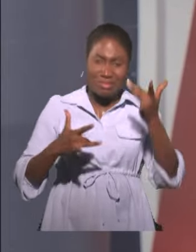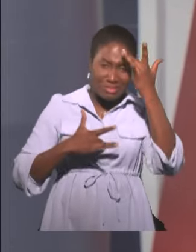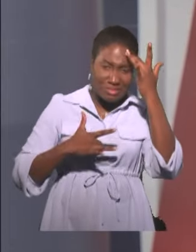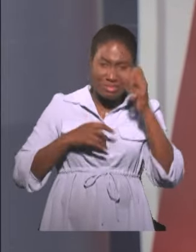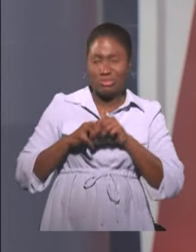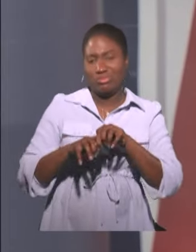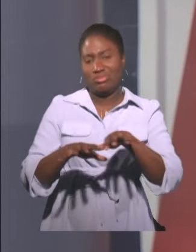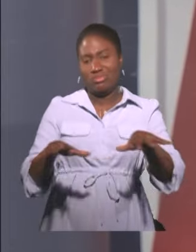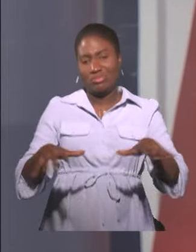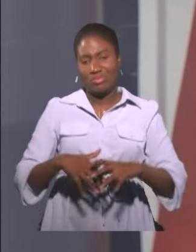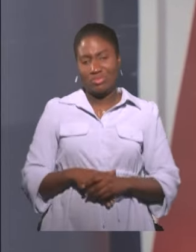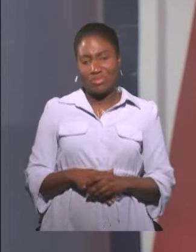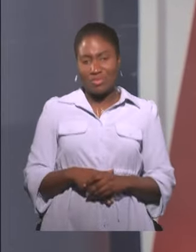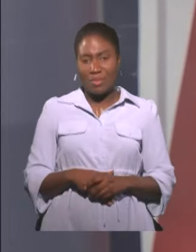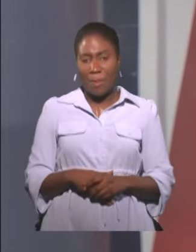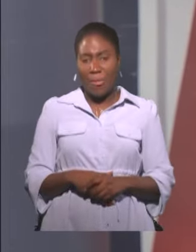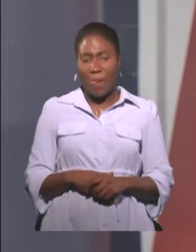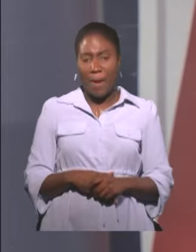priority areas.